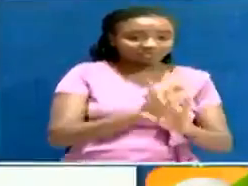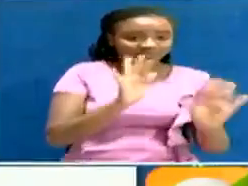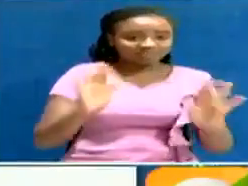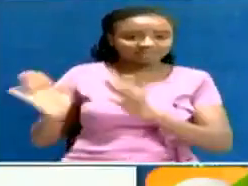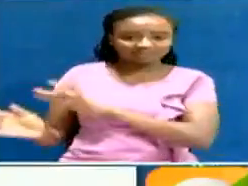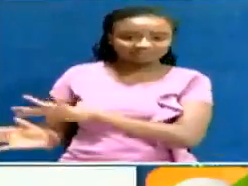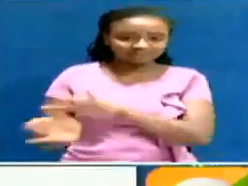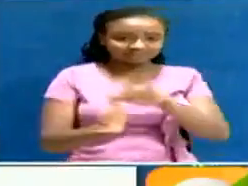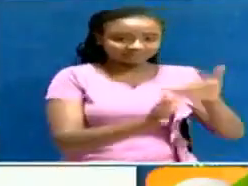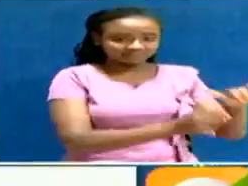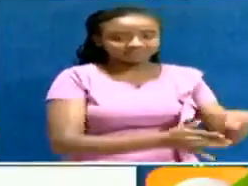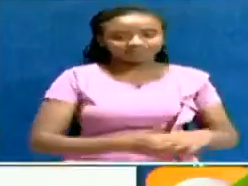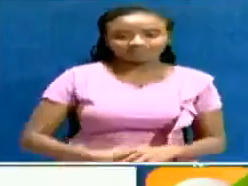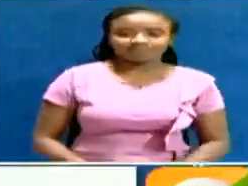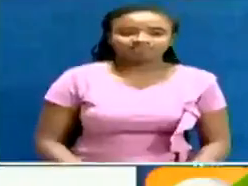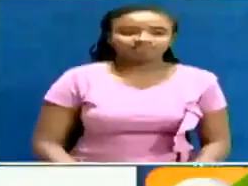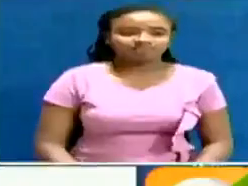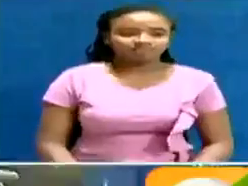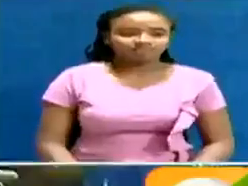you as and when we have fresh numbers.